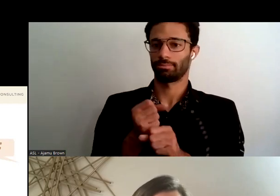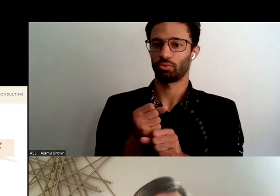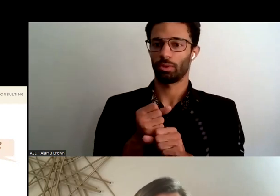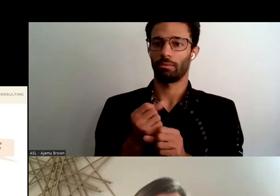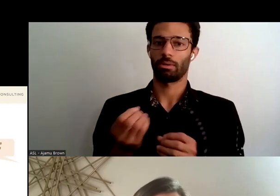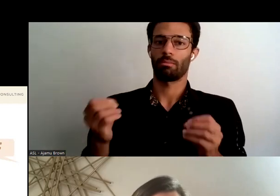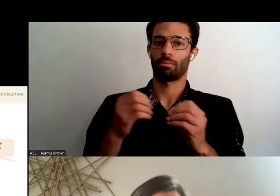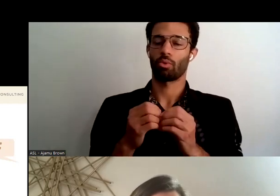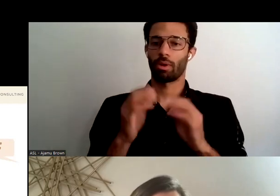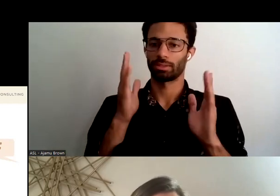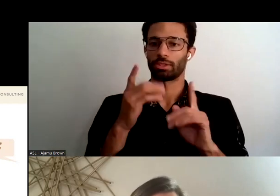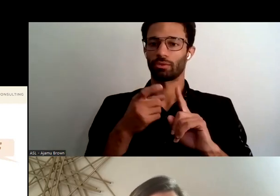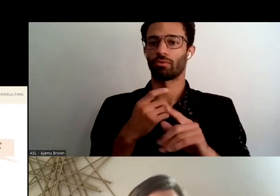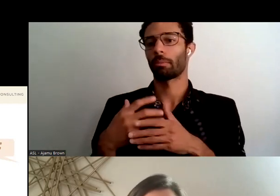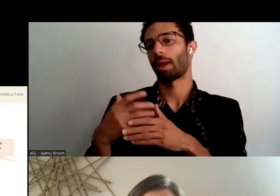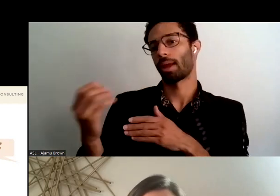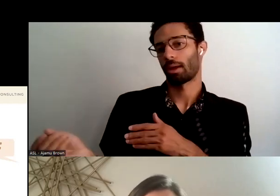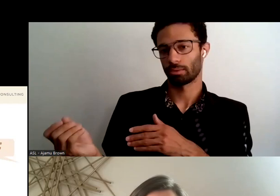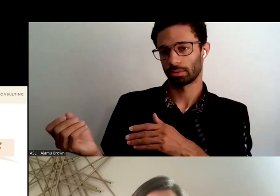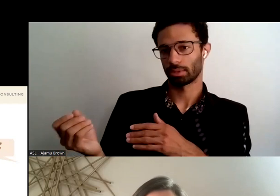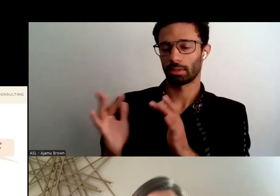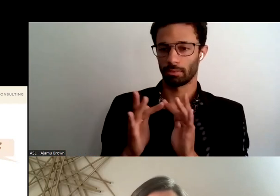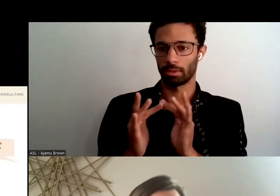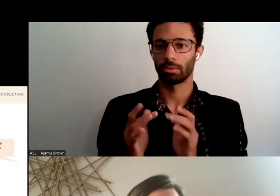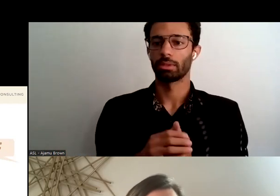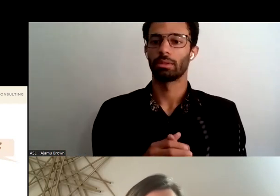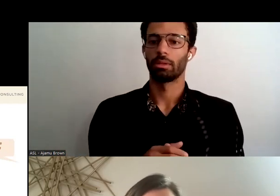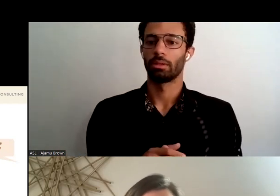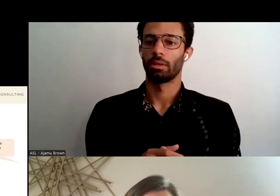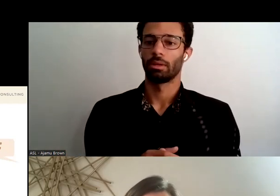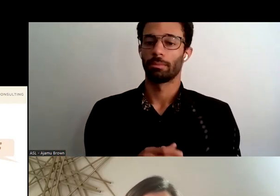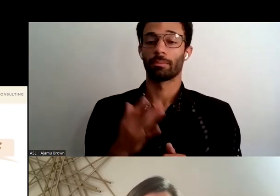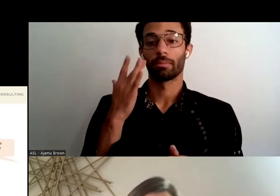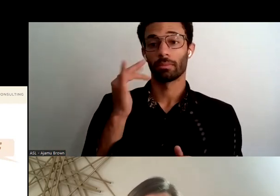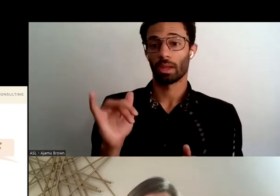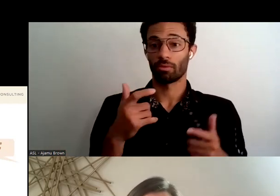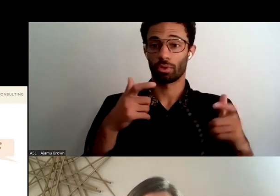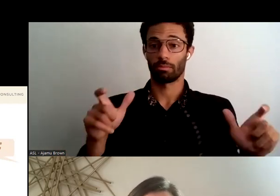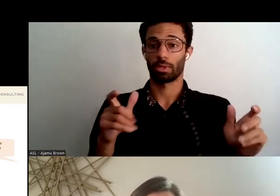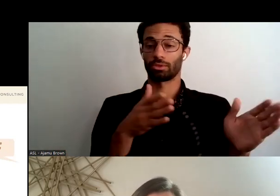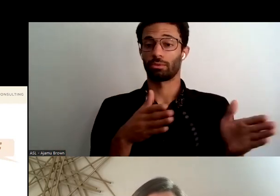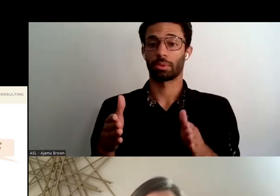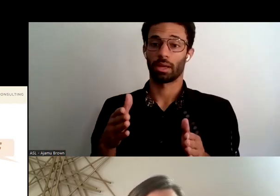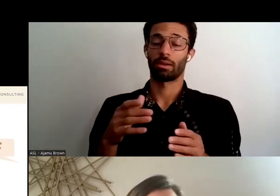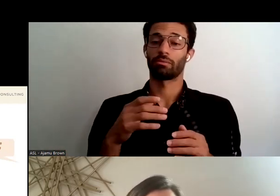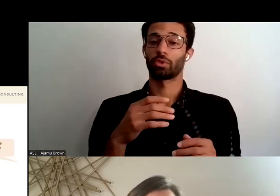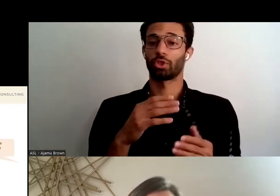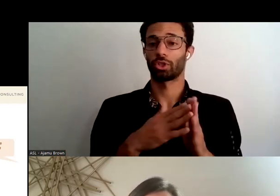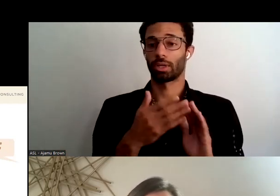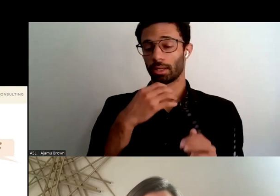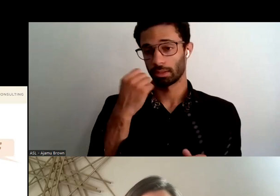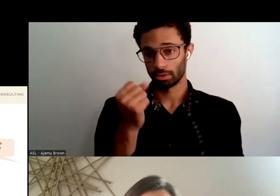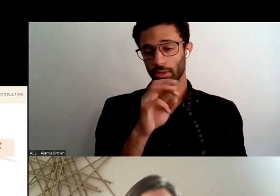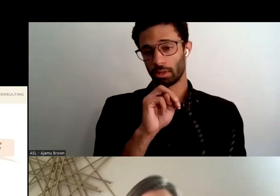as we talked about earlier in the webinar is the california master plan for aging or the mpa which has brought new attention and